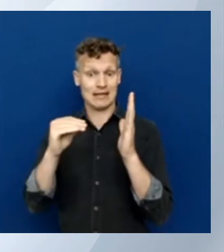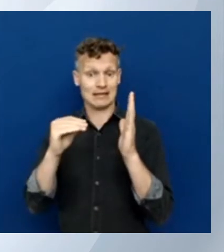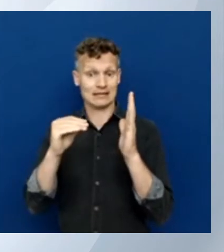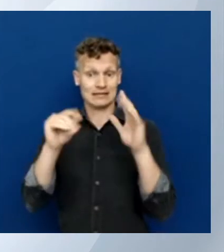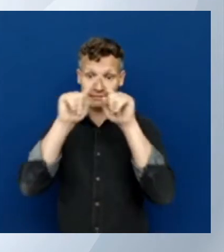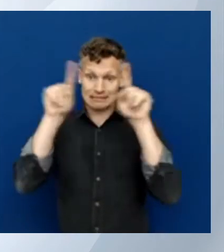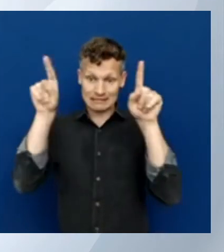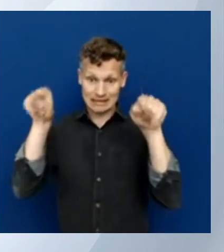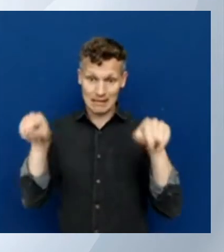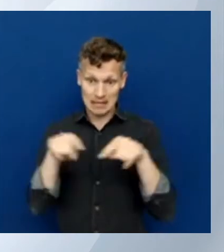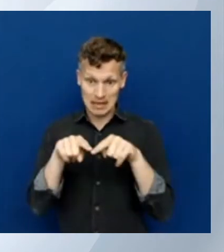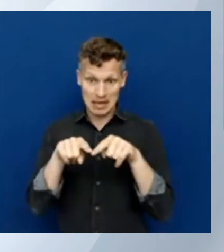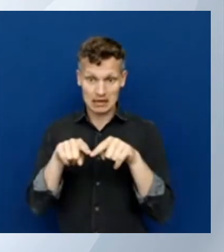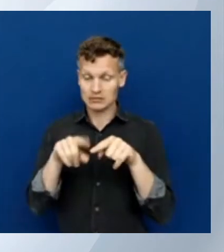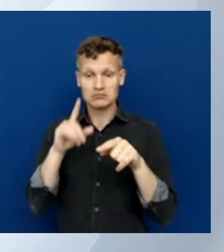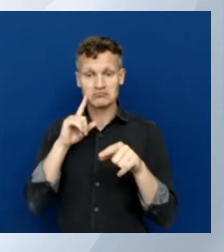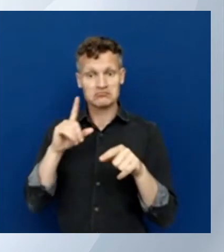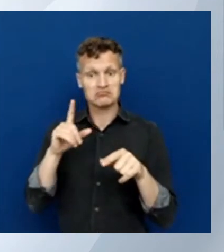one more time